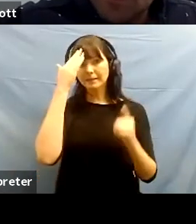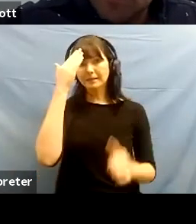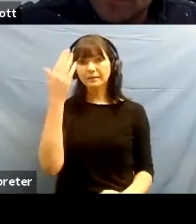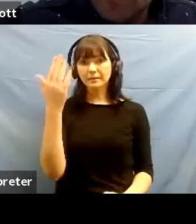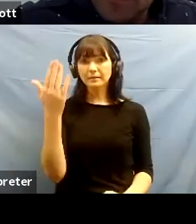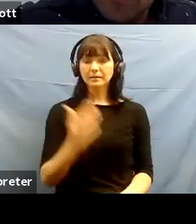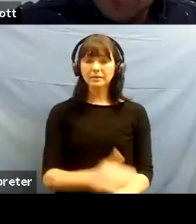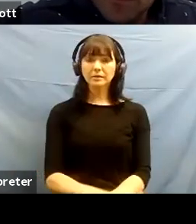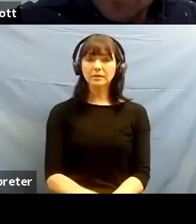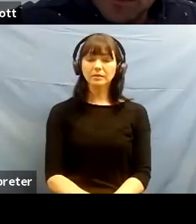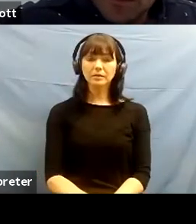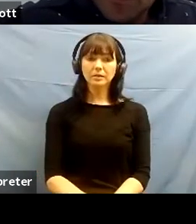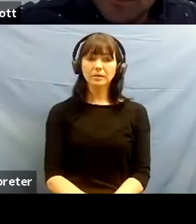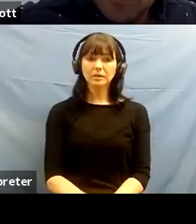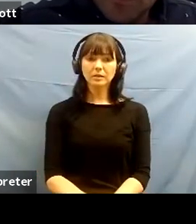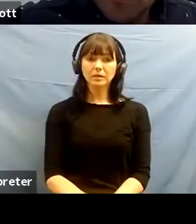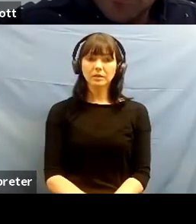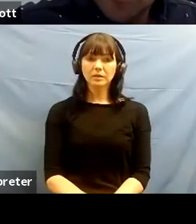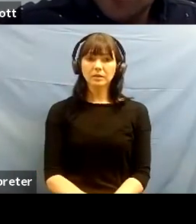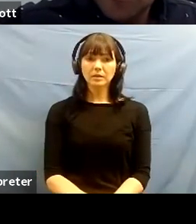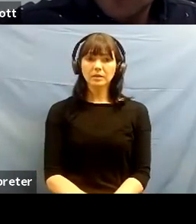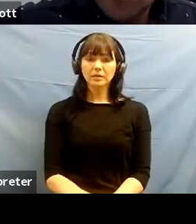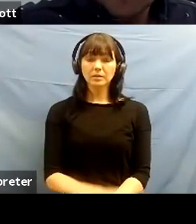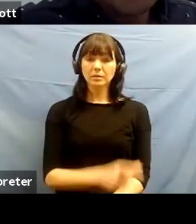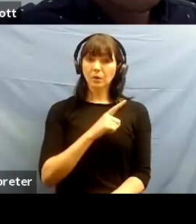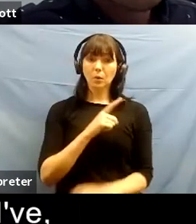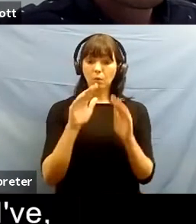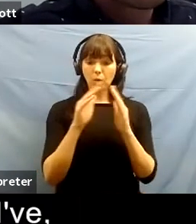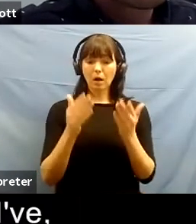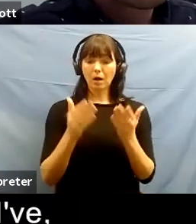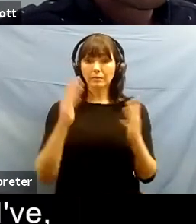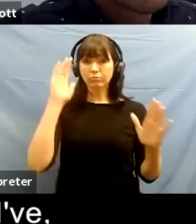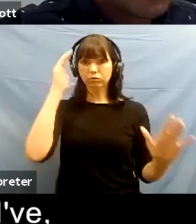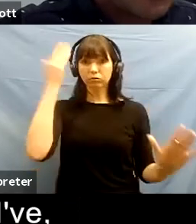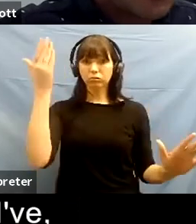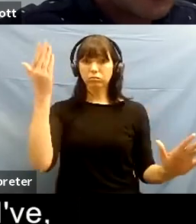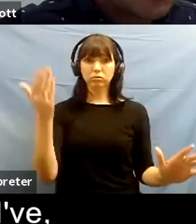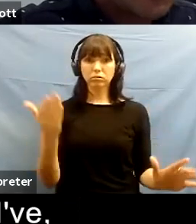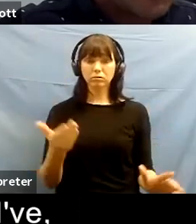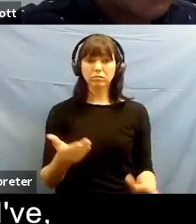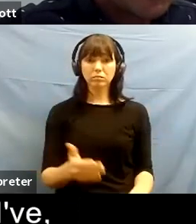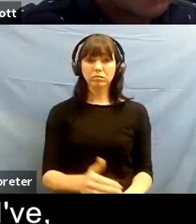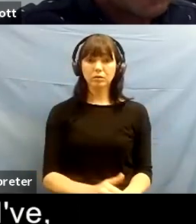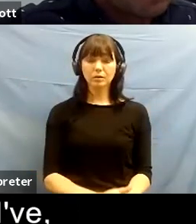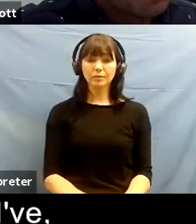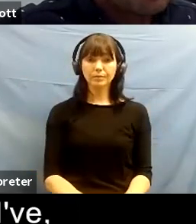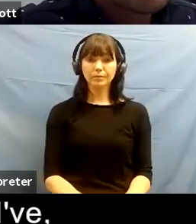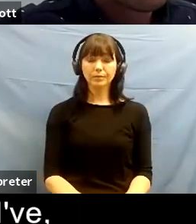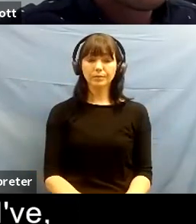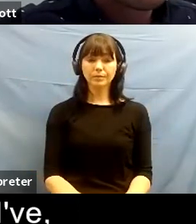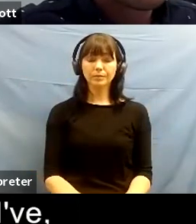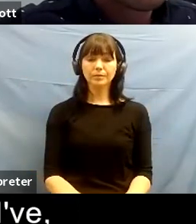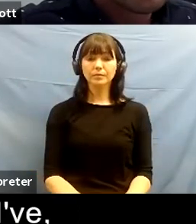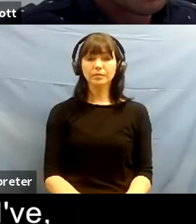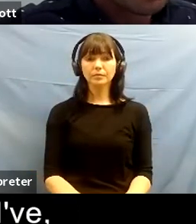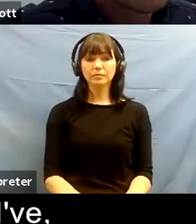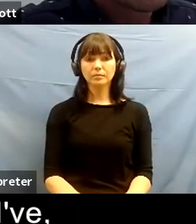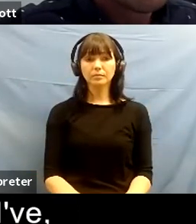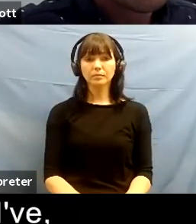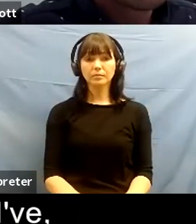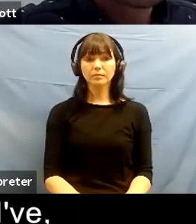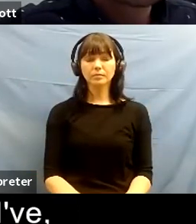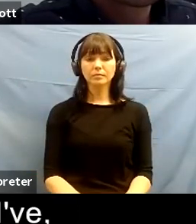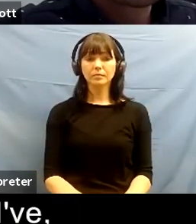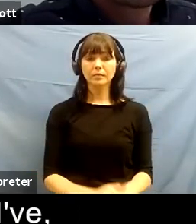kind of uh bonkers world um and i and you know and i i so i've i've got very used